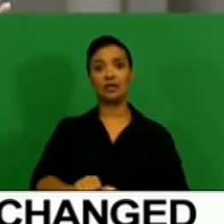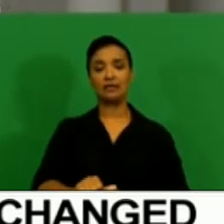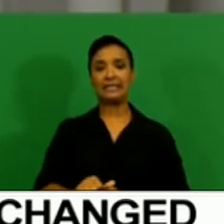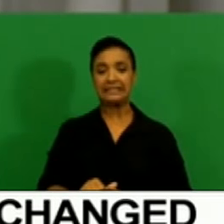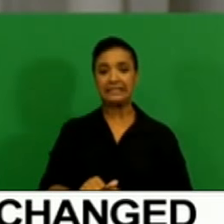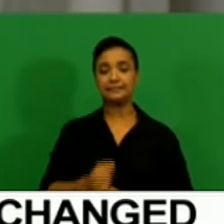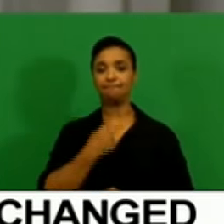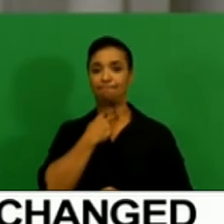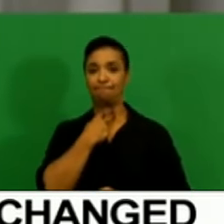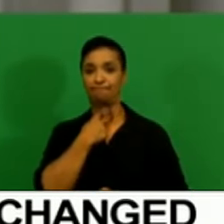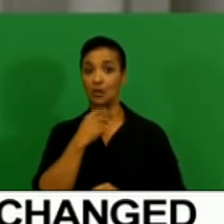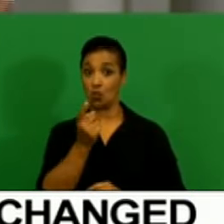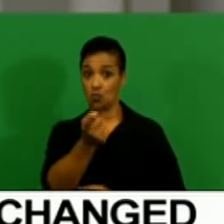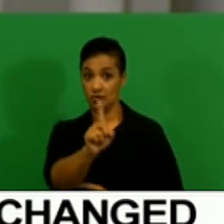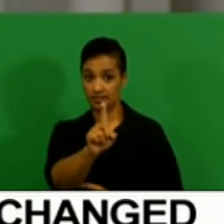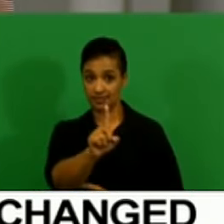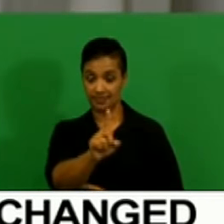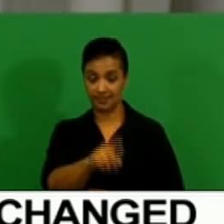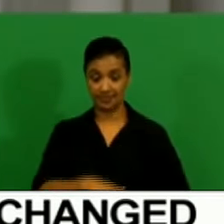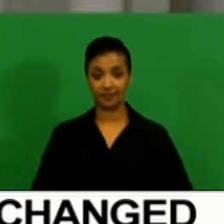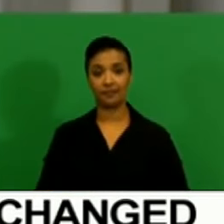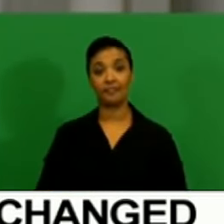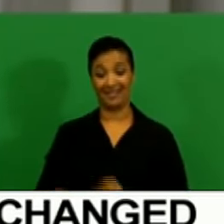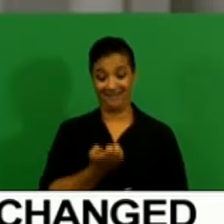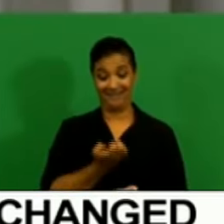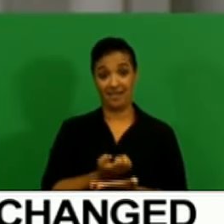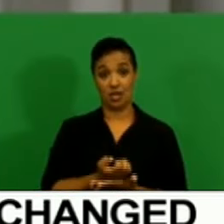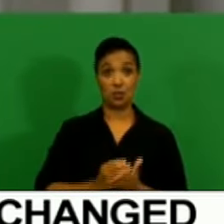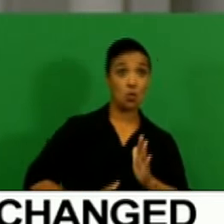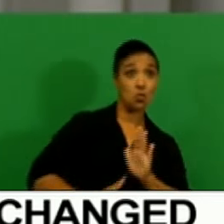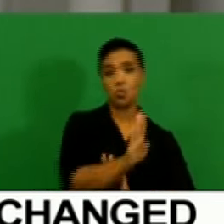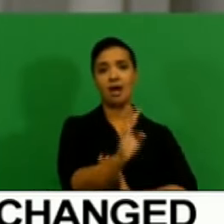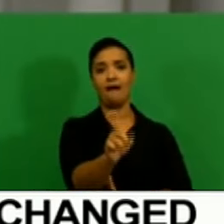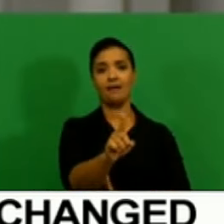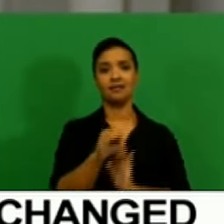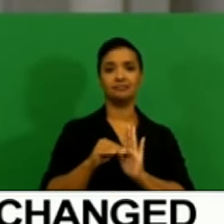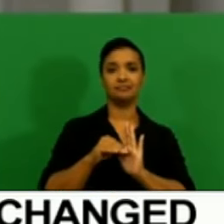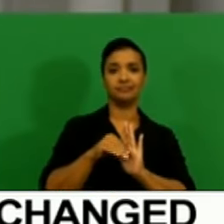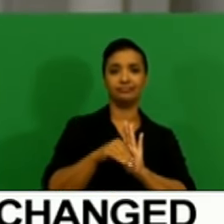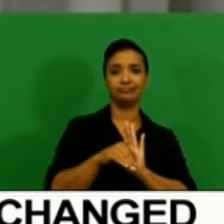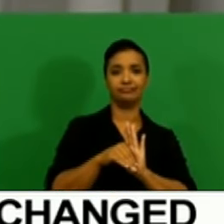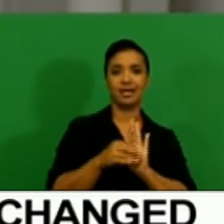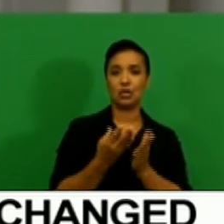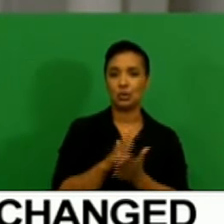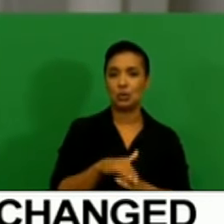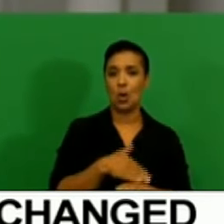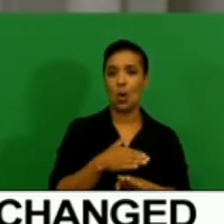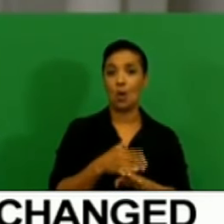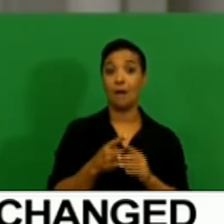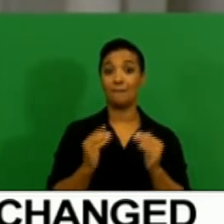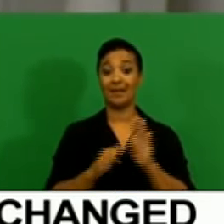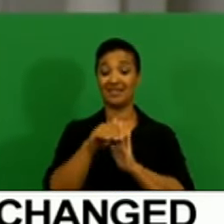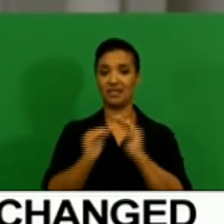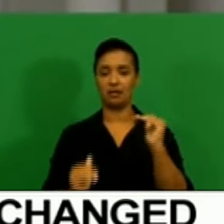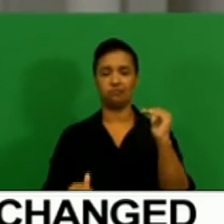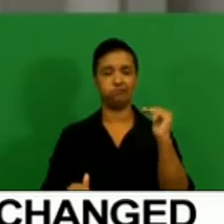where we had slow growth and rising inflation. And that that